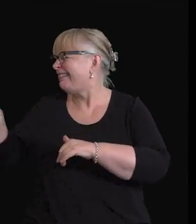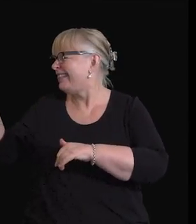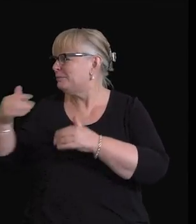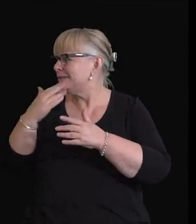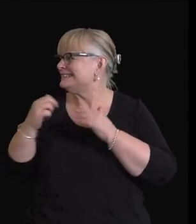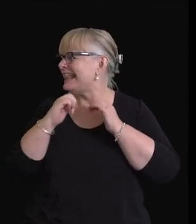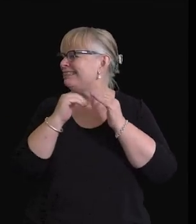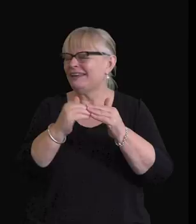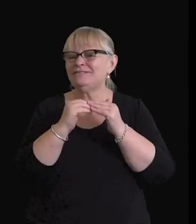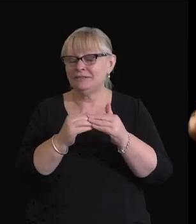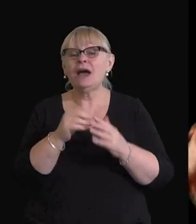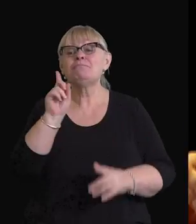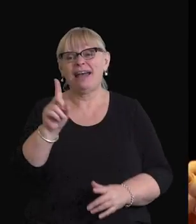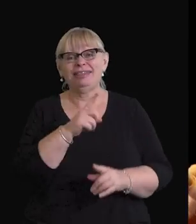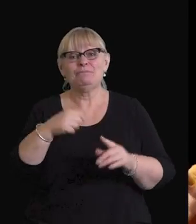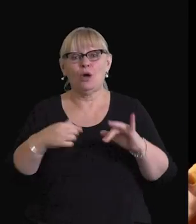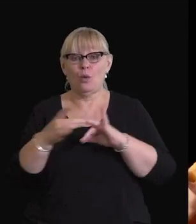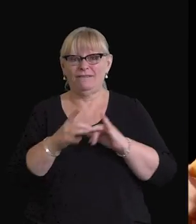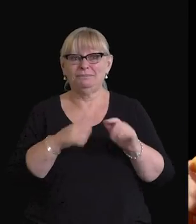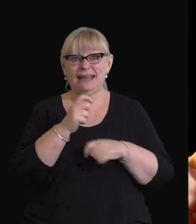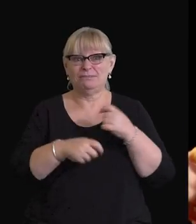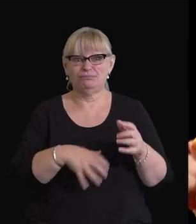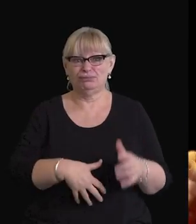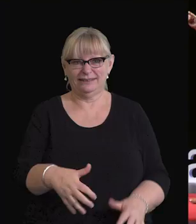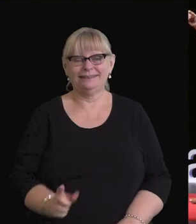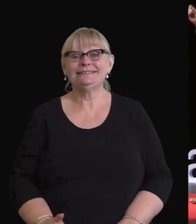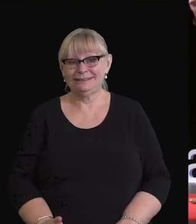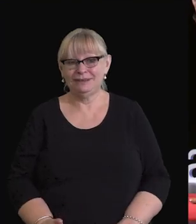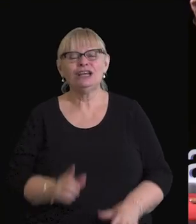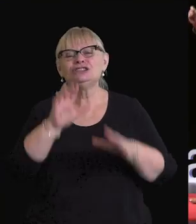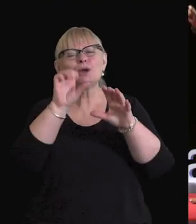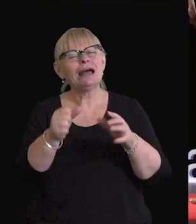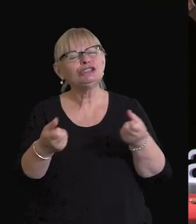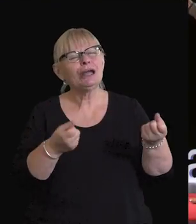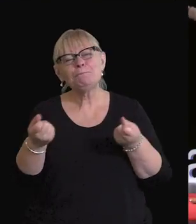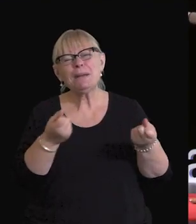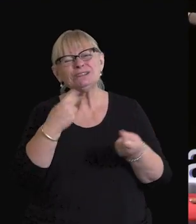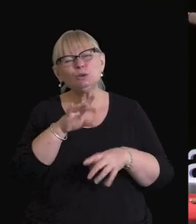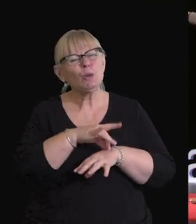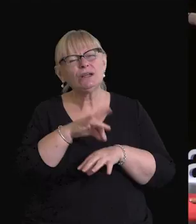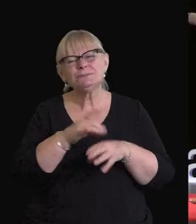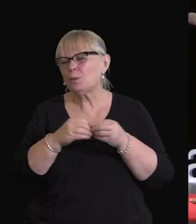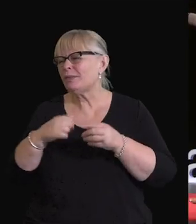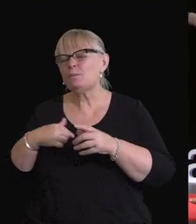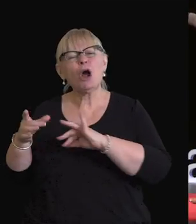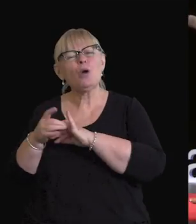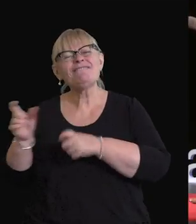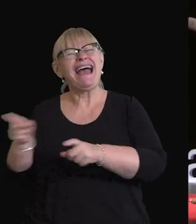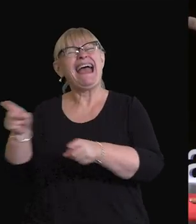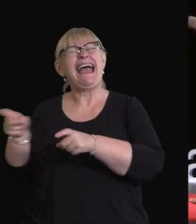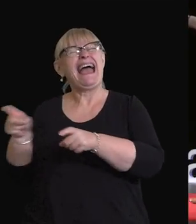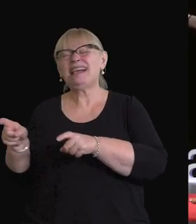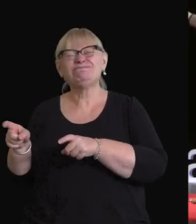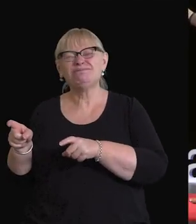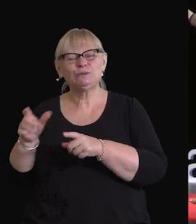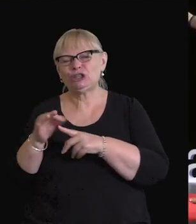for me. And then my wife fell pregnant. So catching a bus to the hospital with a wife in labour wasn't an